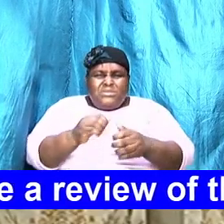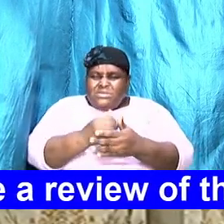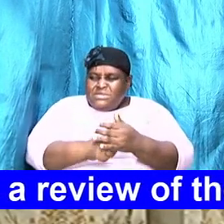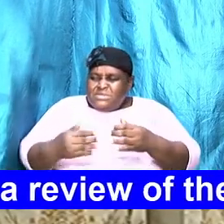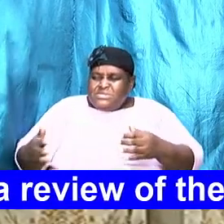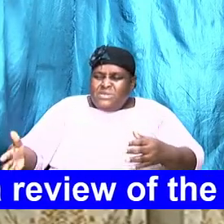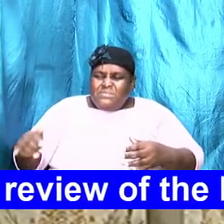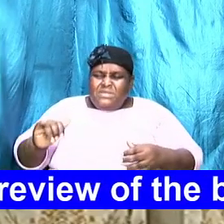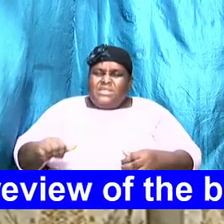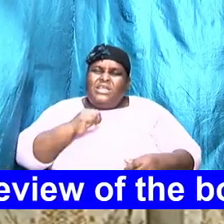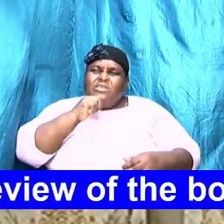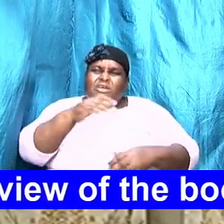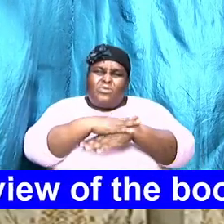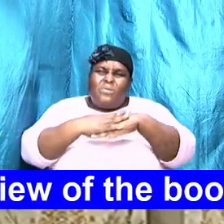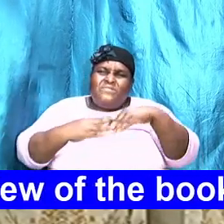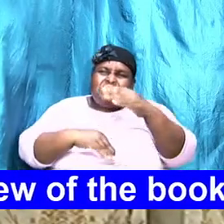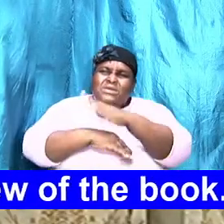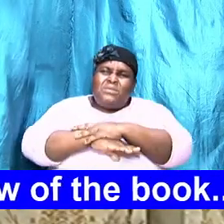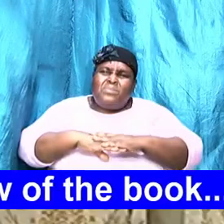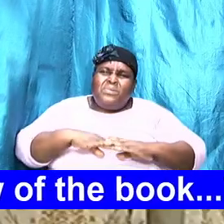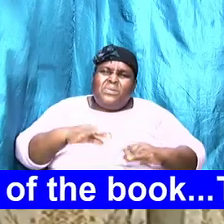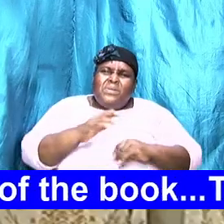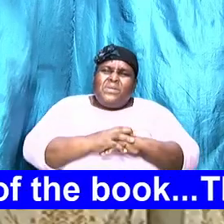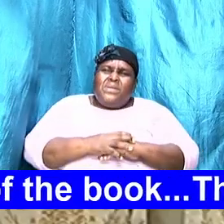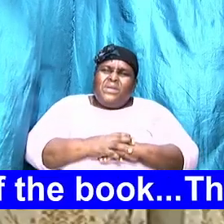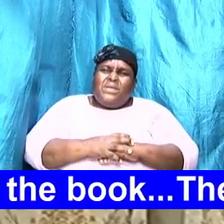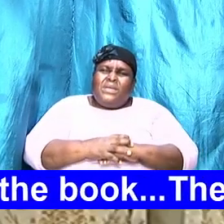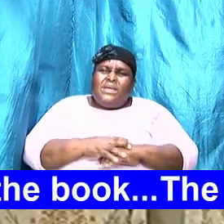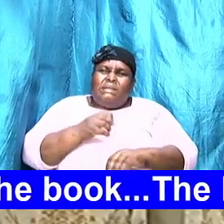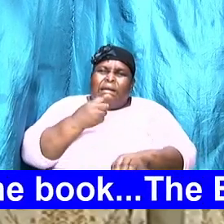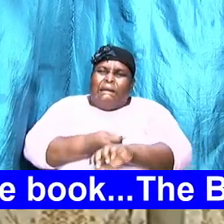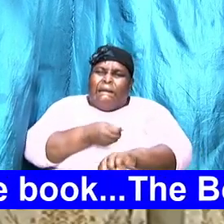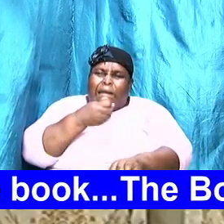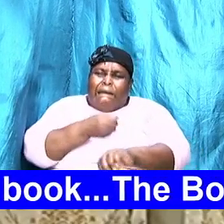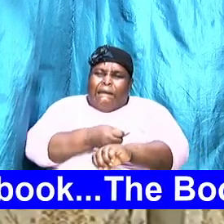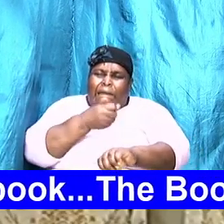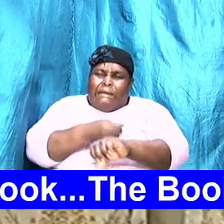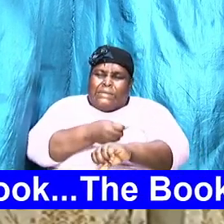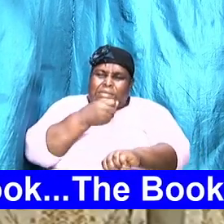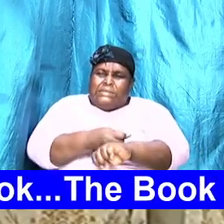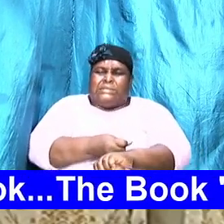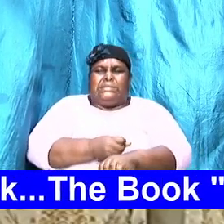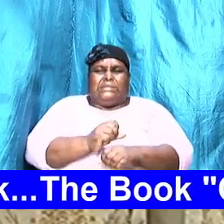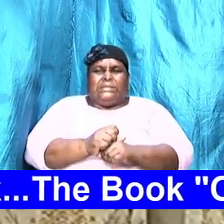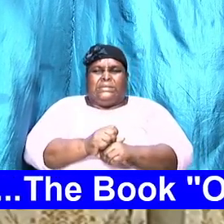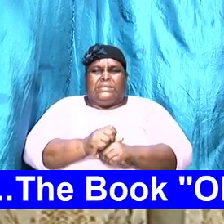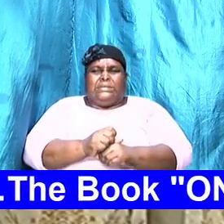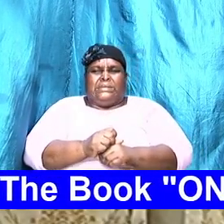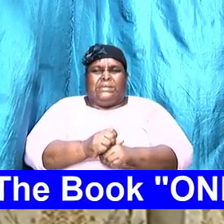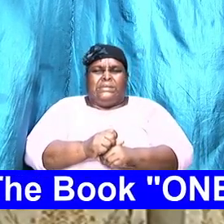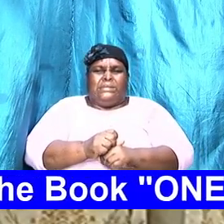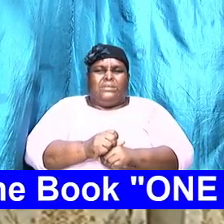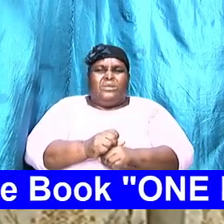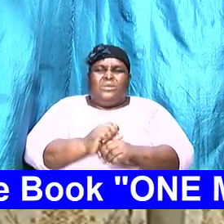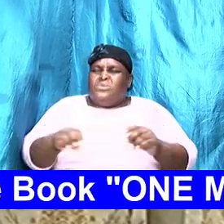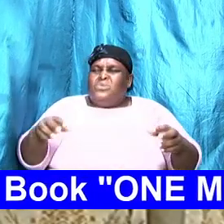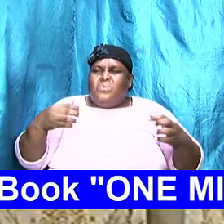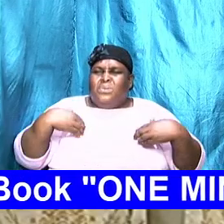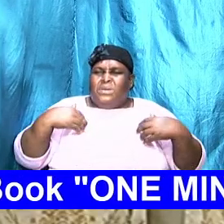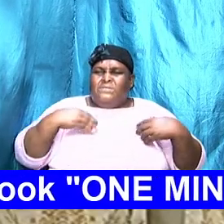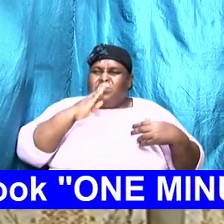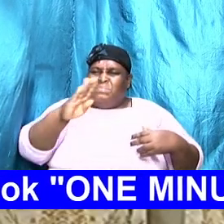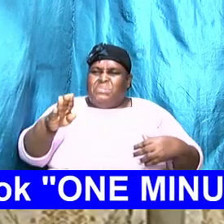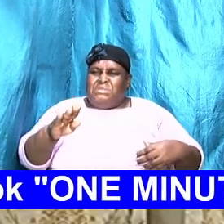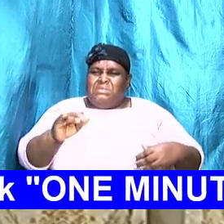and cold and harsh when it does not have to be that way?